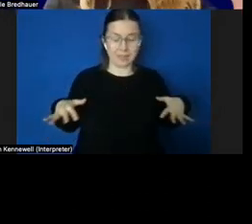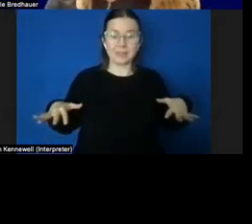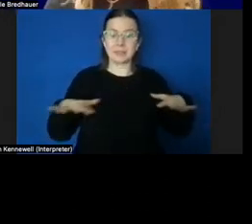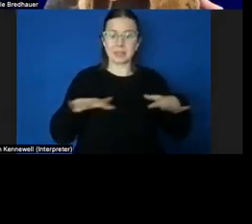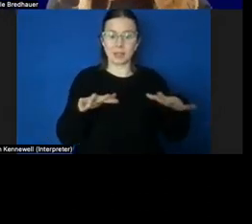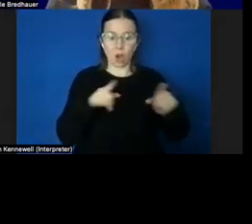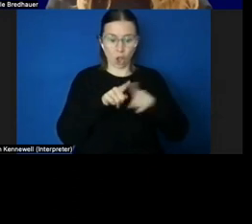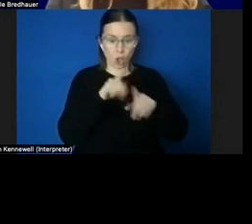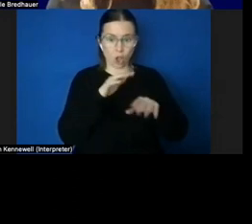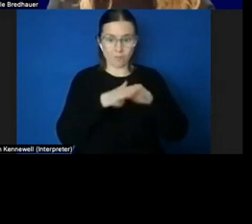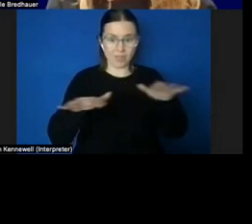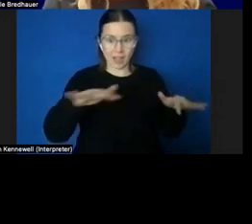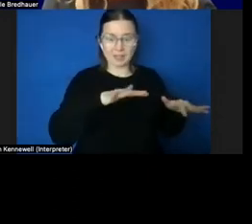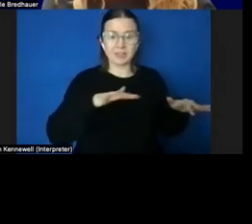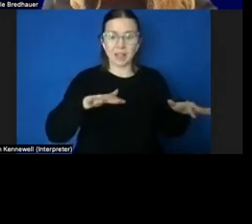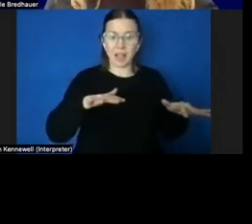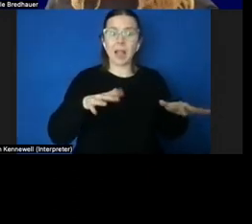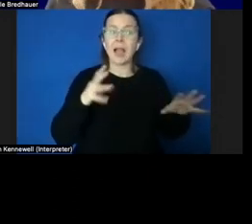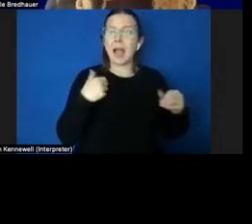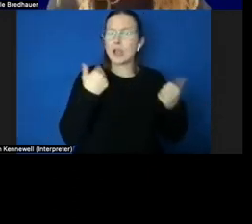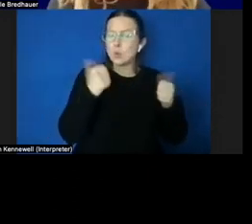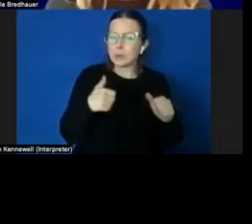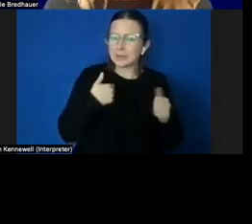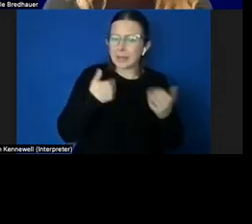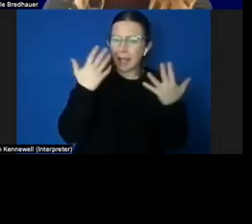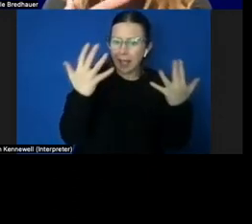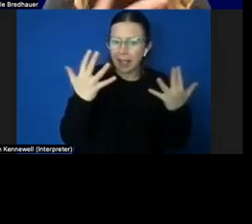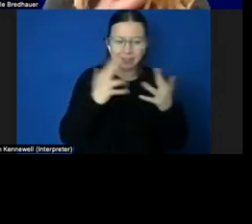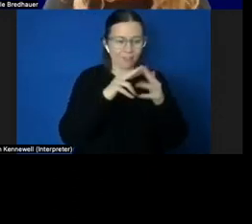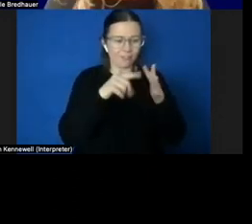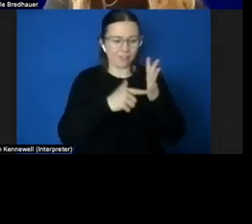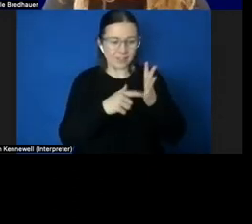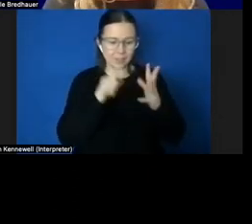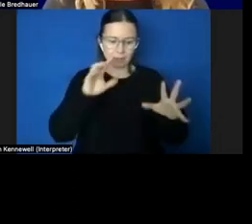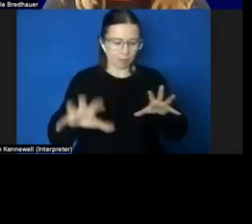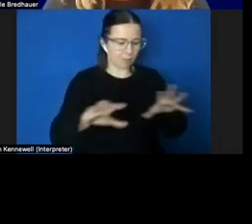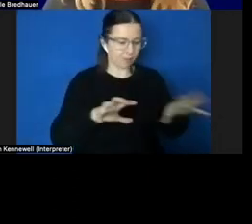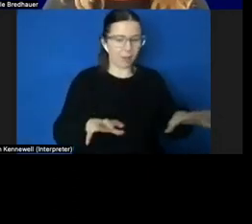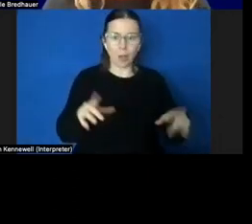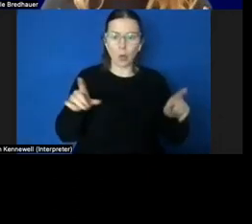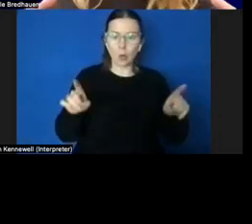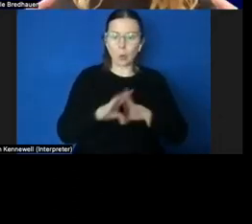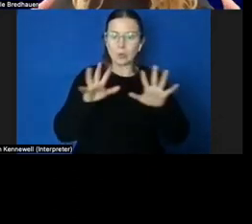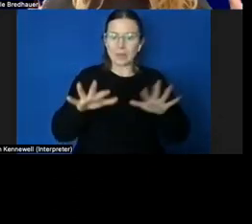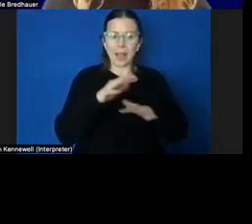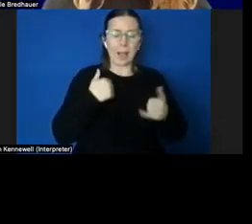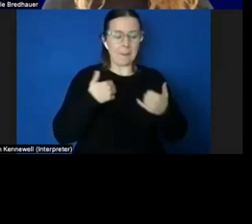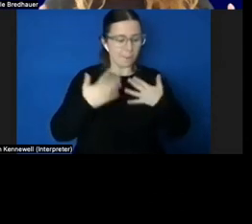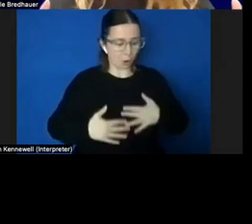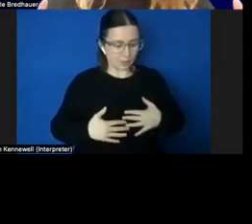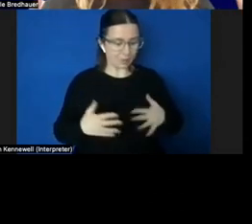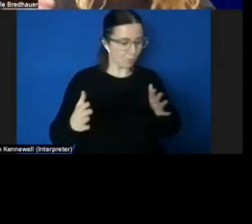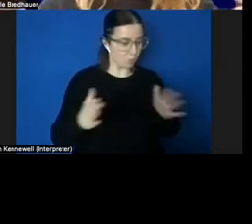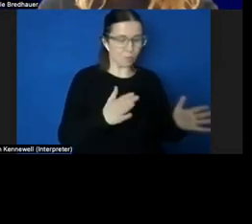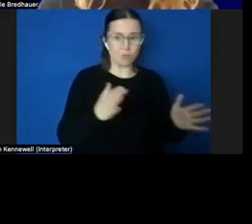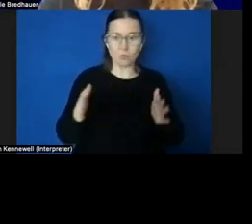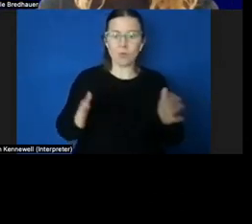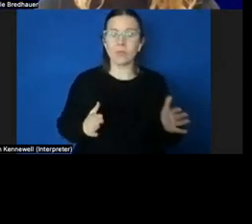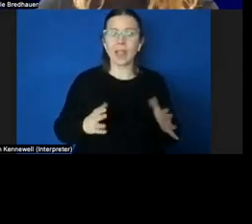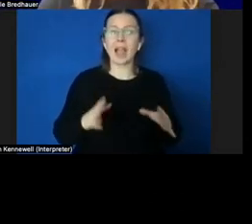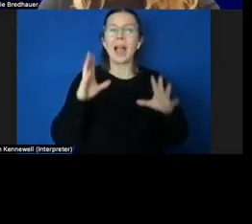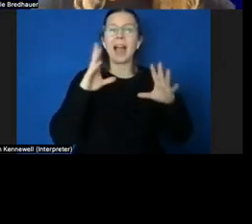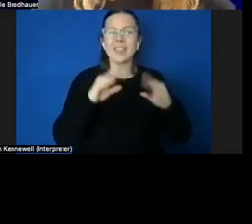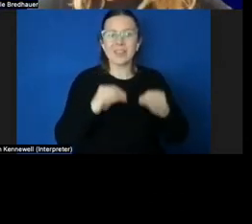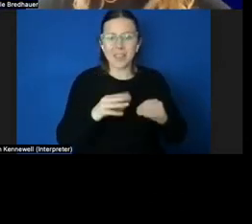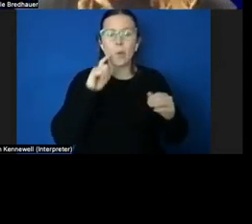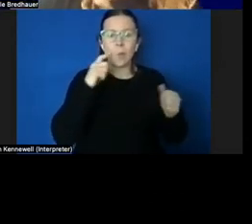perhaps interact then with our hands and our feet and different parts of our body. And then this extends